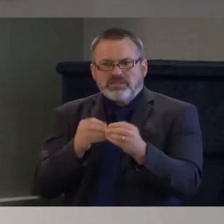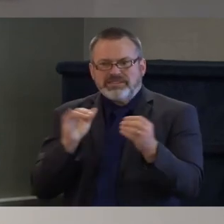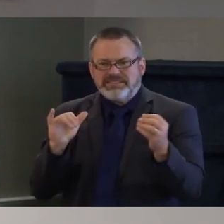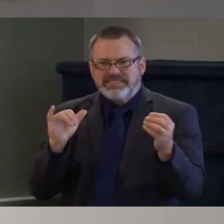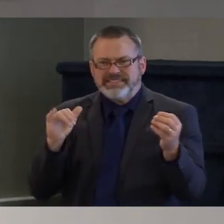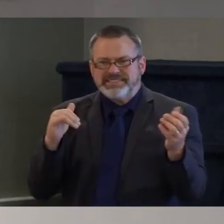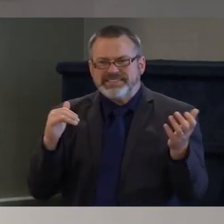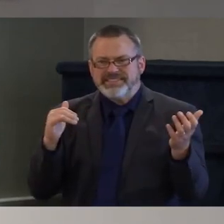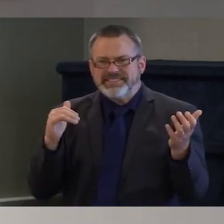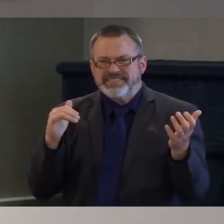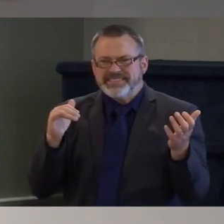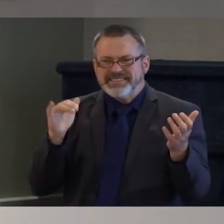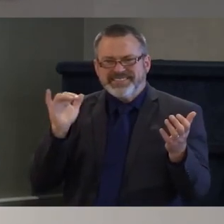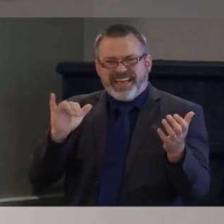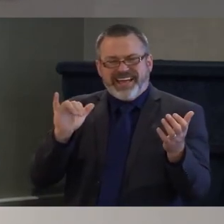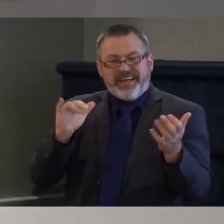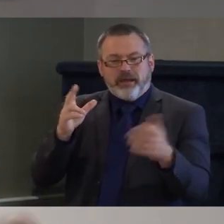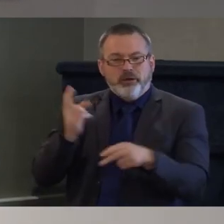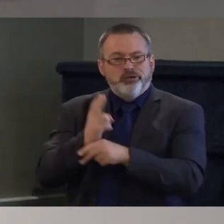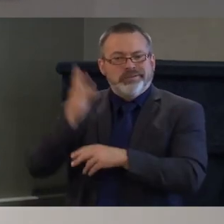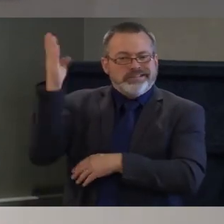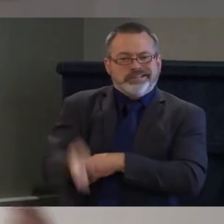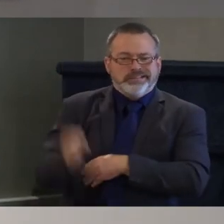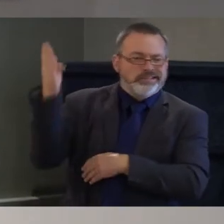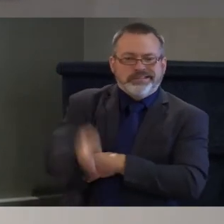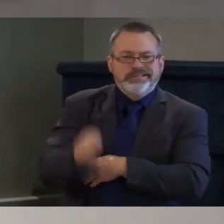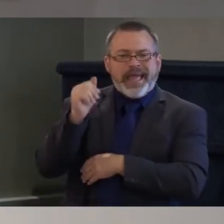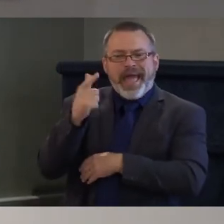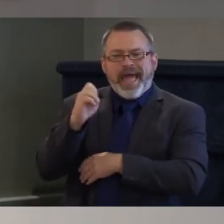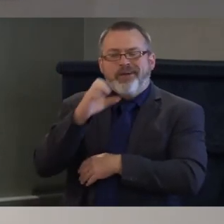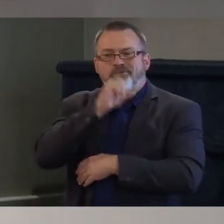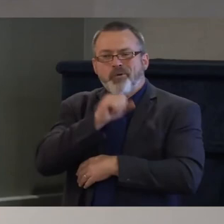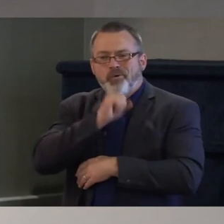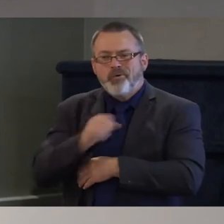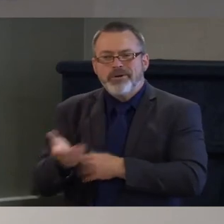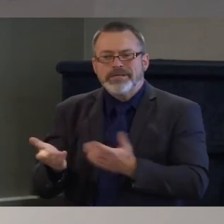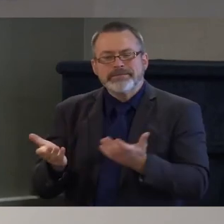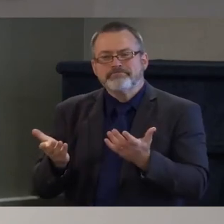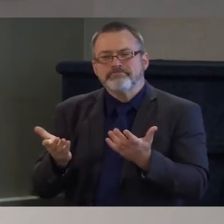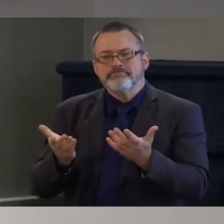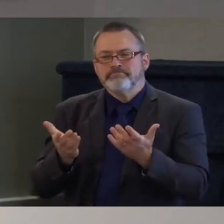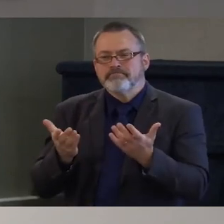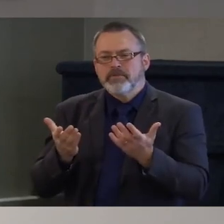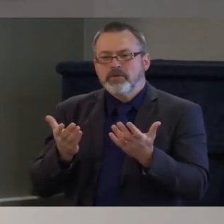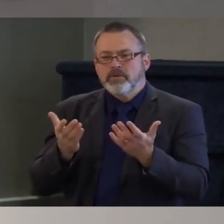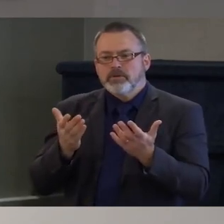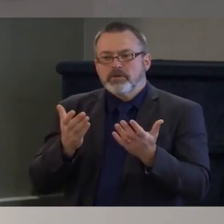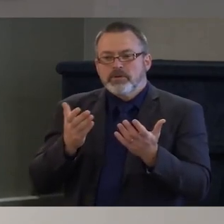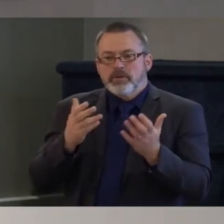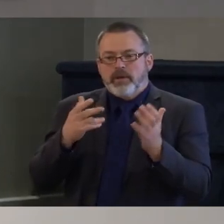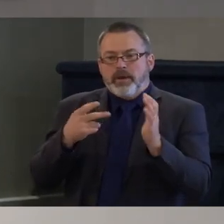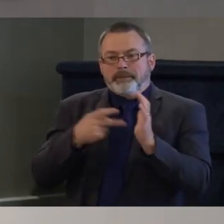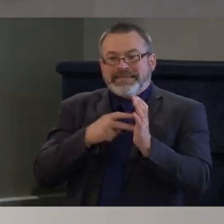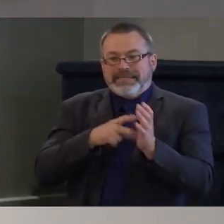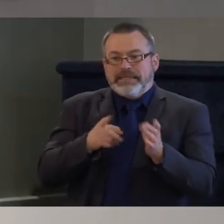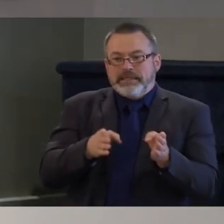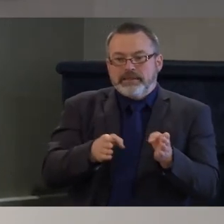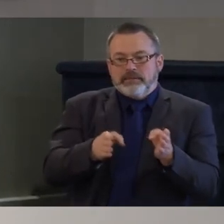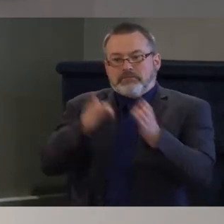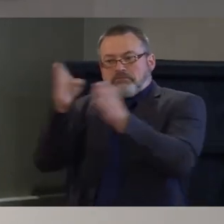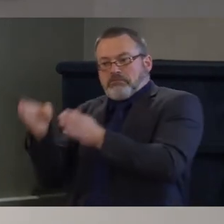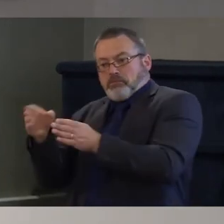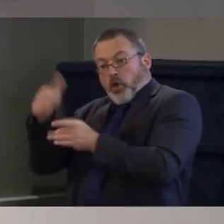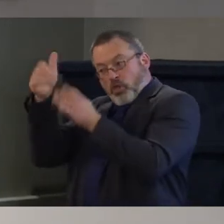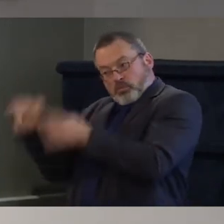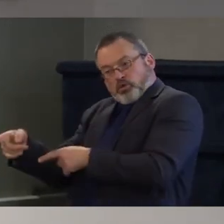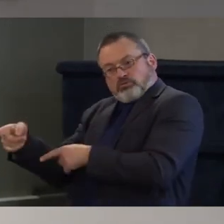axe and if we don't think about not are we going to send another person who has promises who has um this party